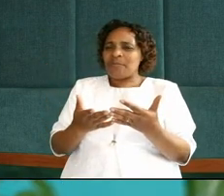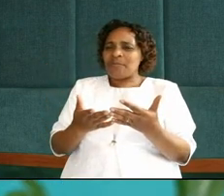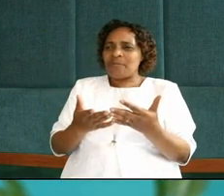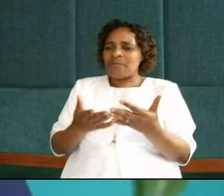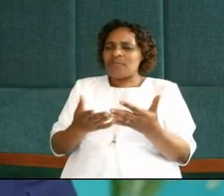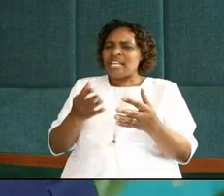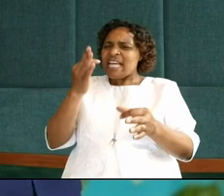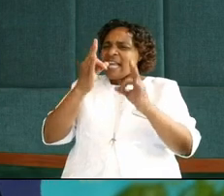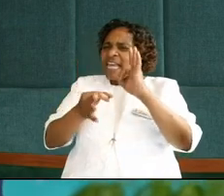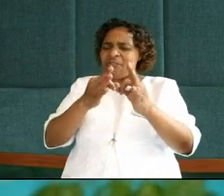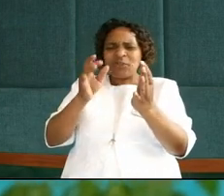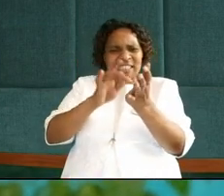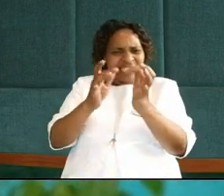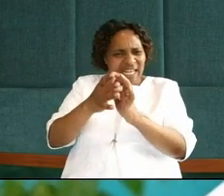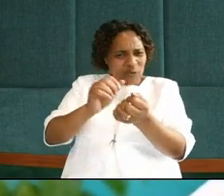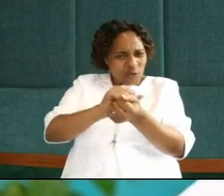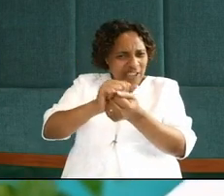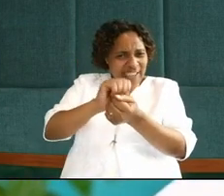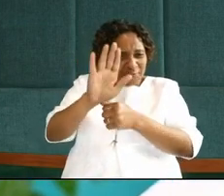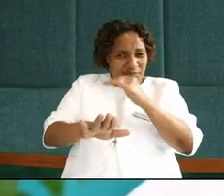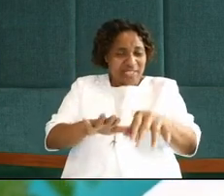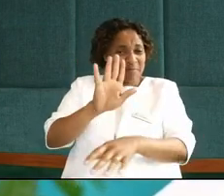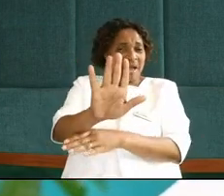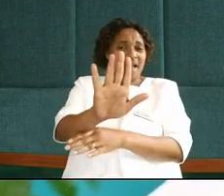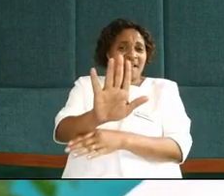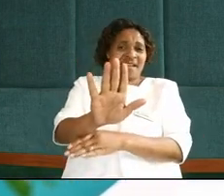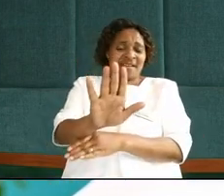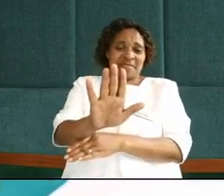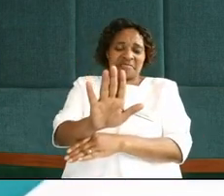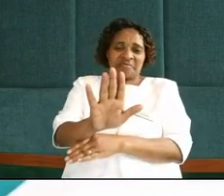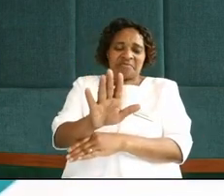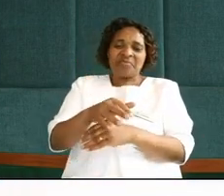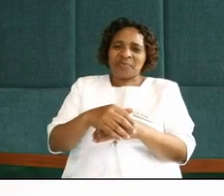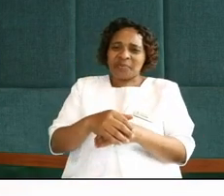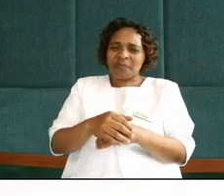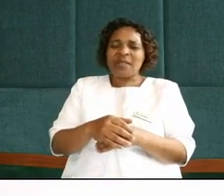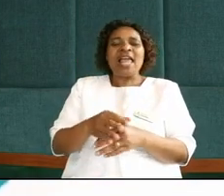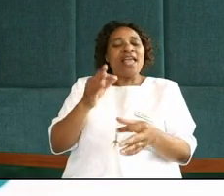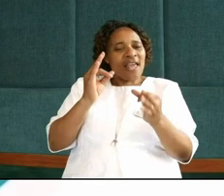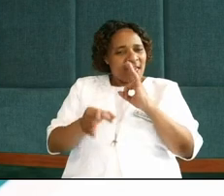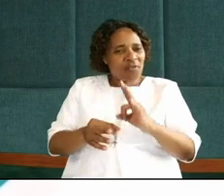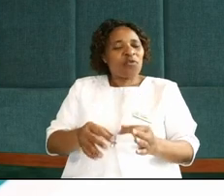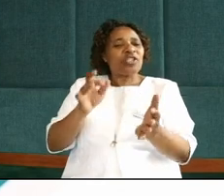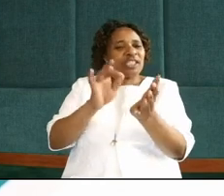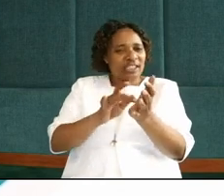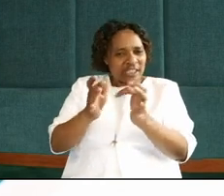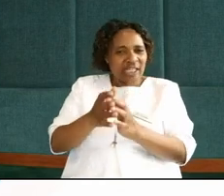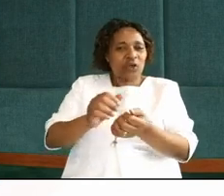If Jesus washes your feet, if Jesus washes,